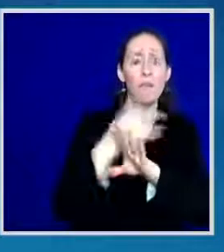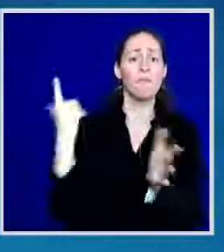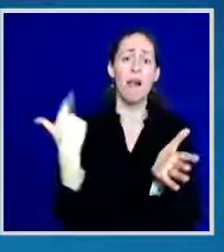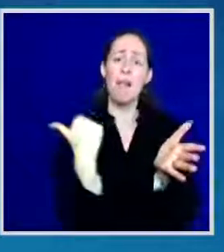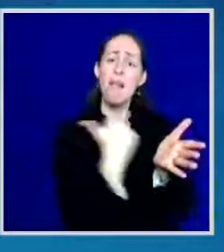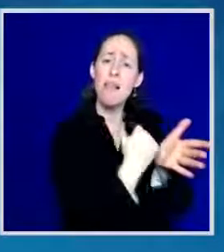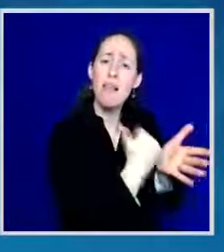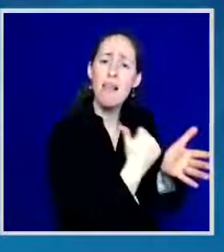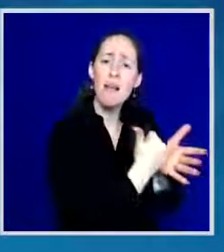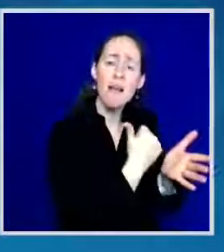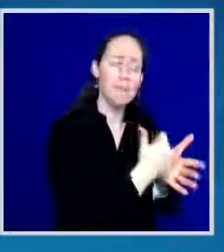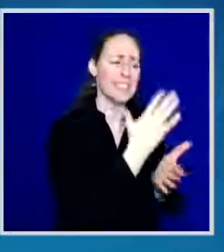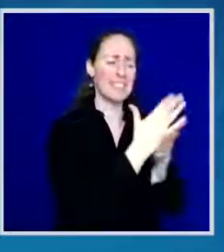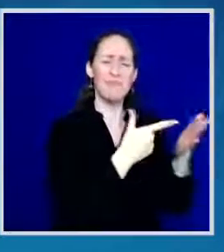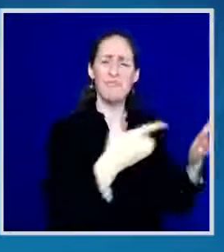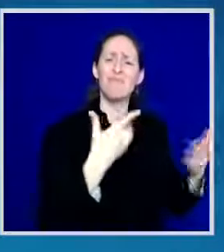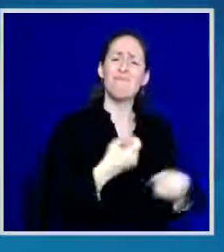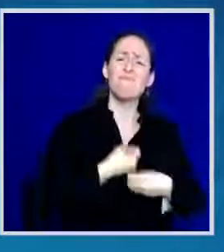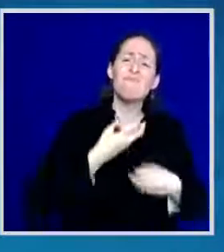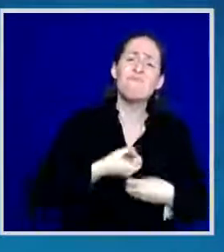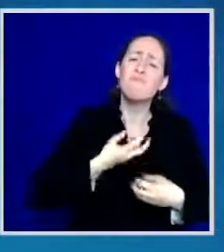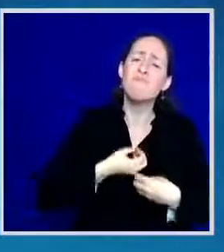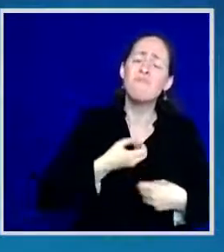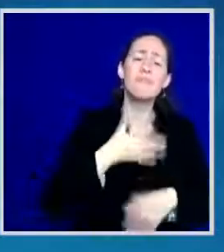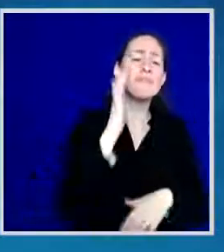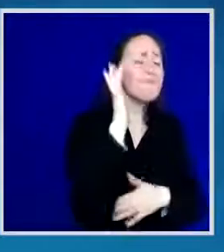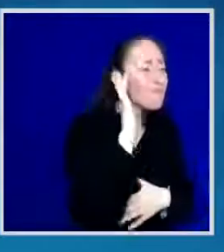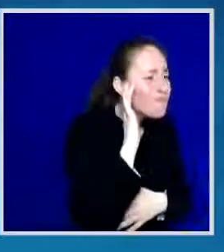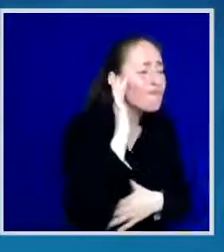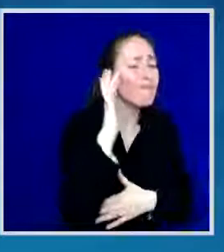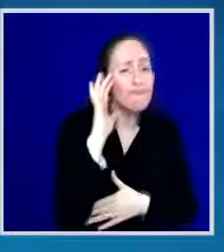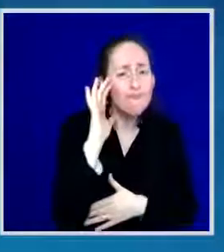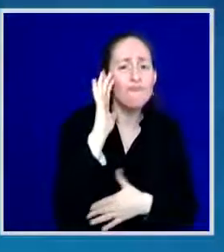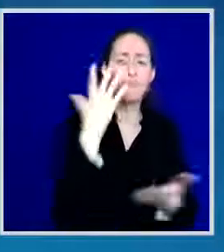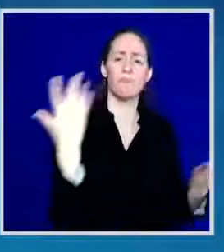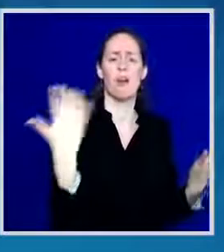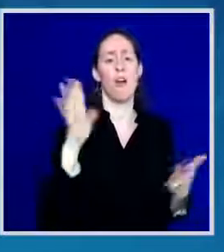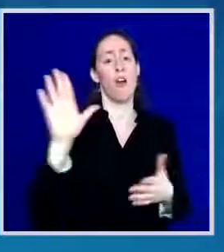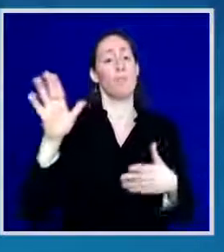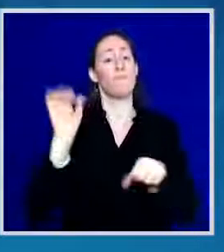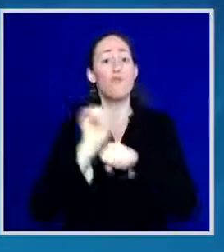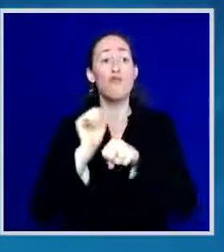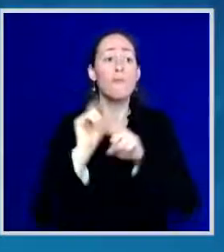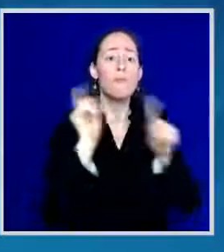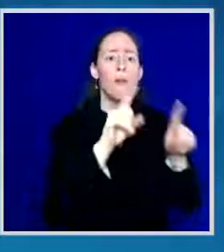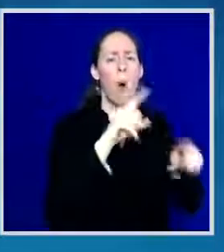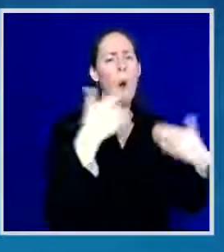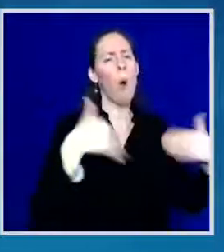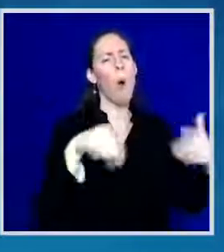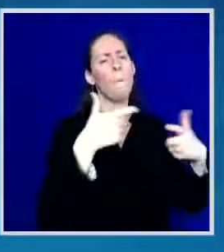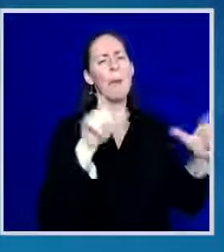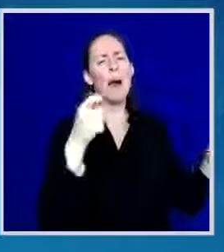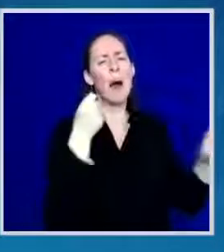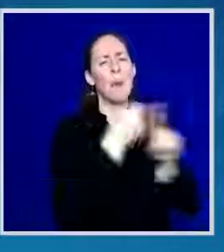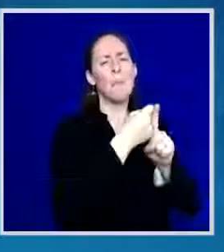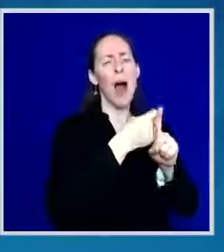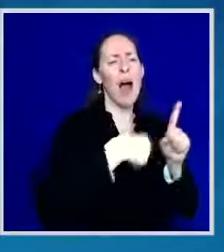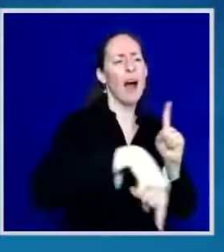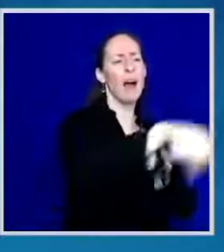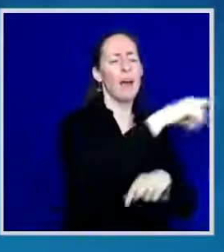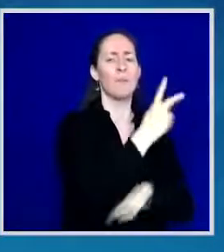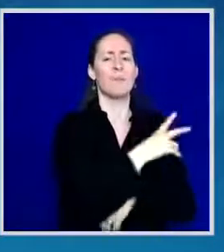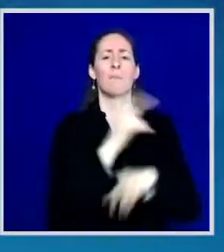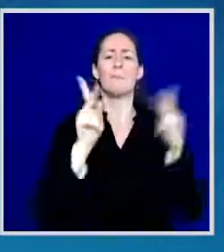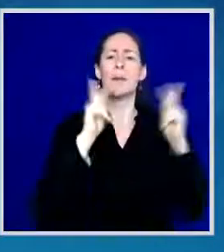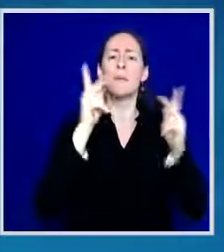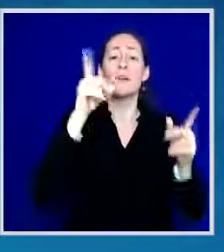work every day to make a difference in the lives of her patients and is one of the people who has been shining a shining light during this